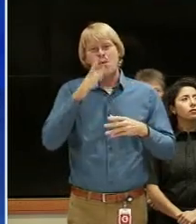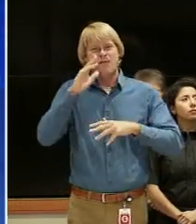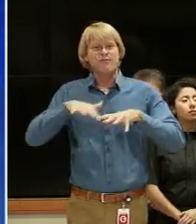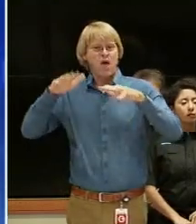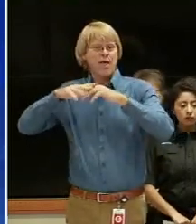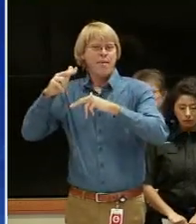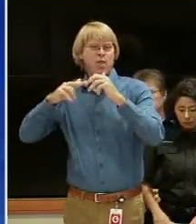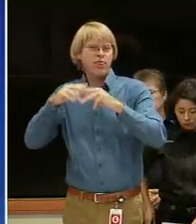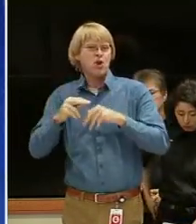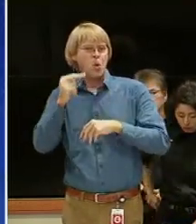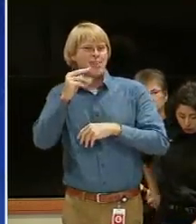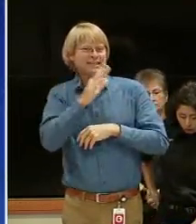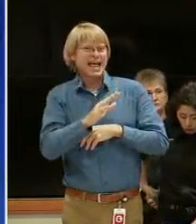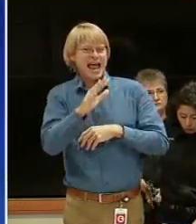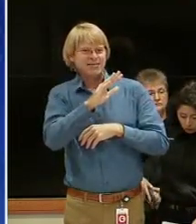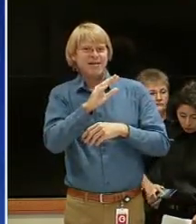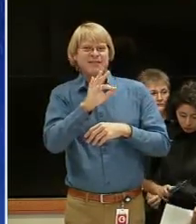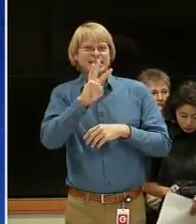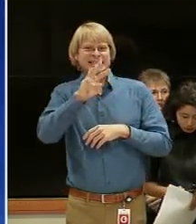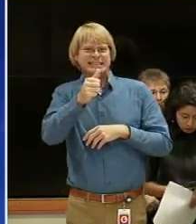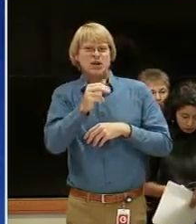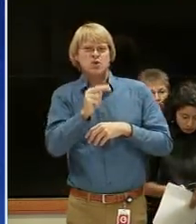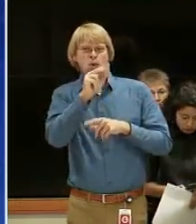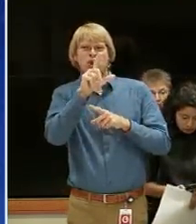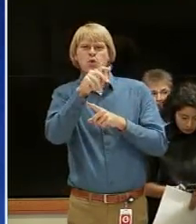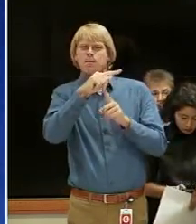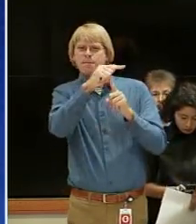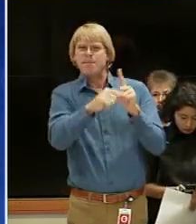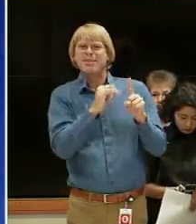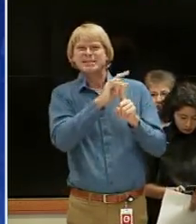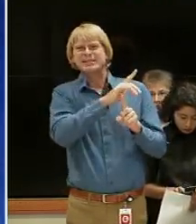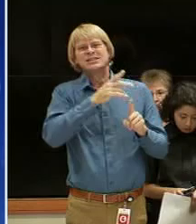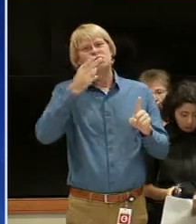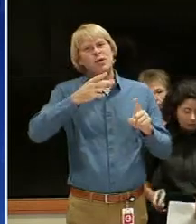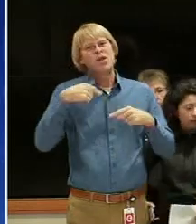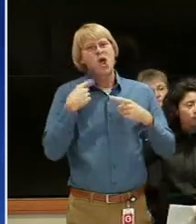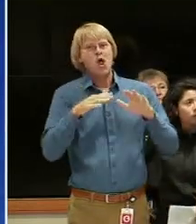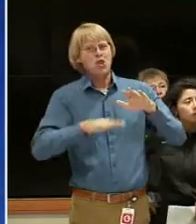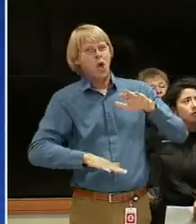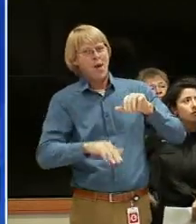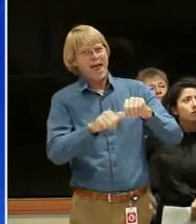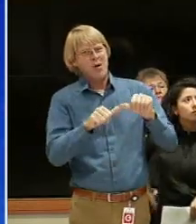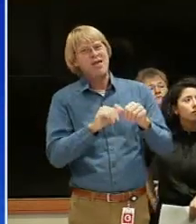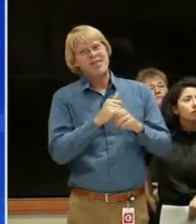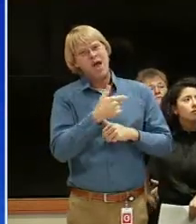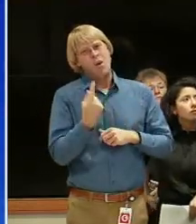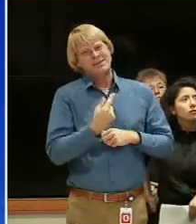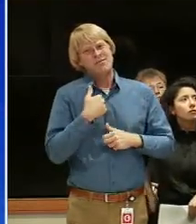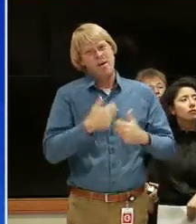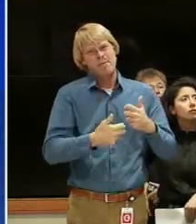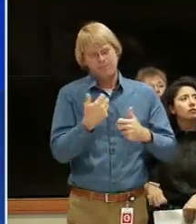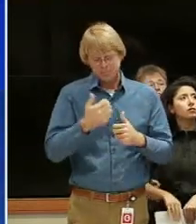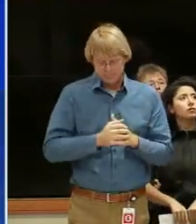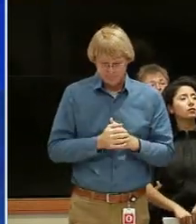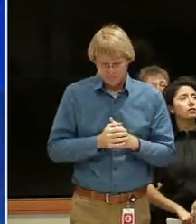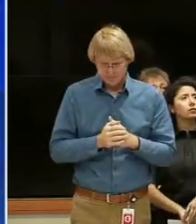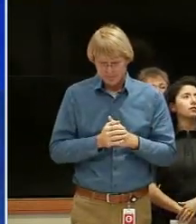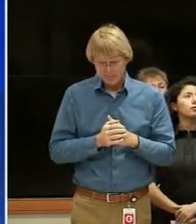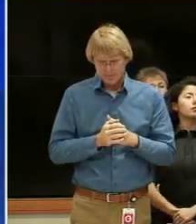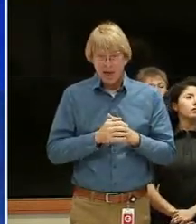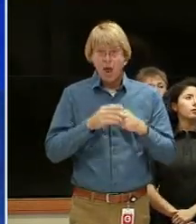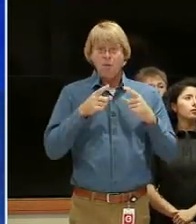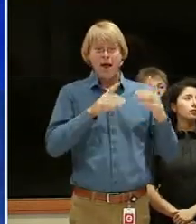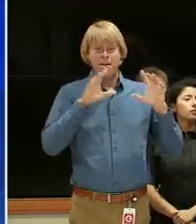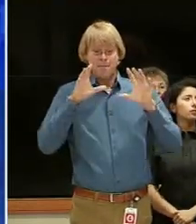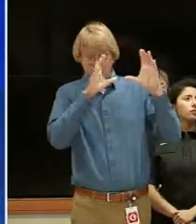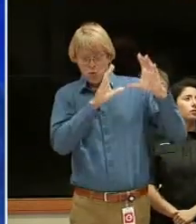on the north side of the 610 north loop that's a historically low area there that has problems as this moves